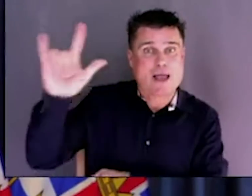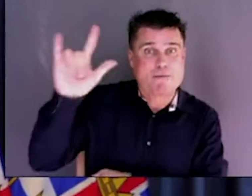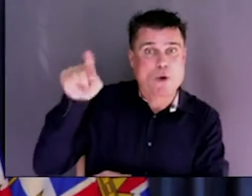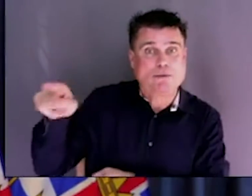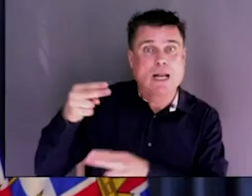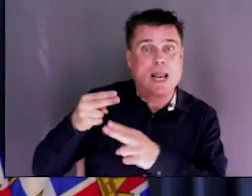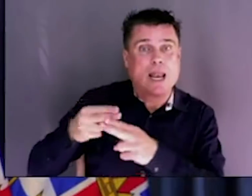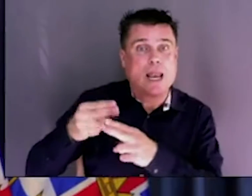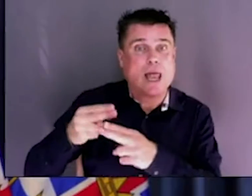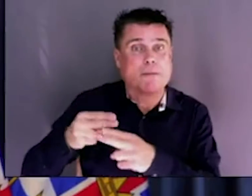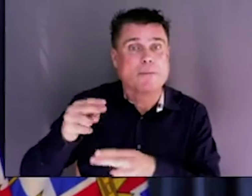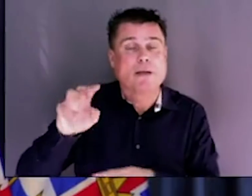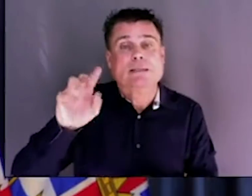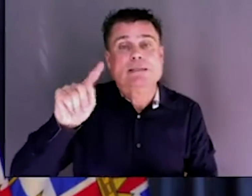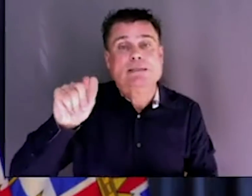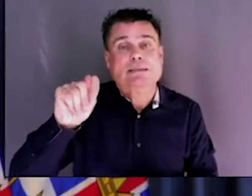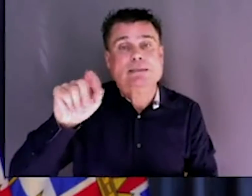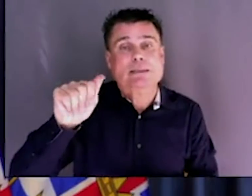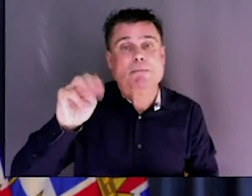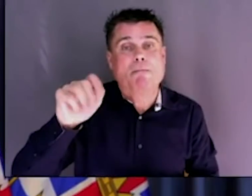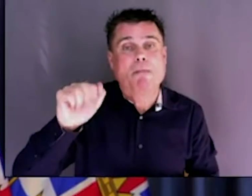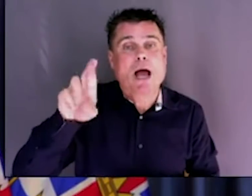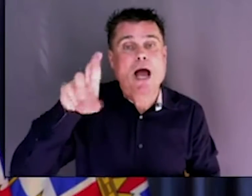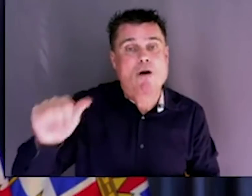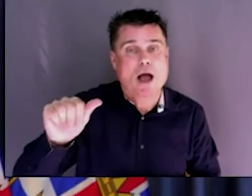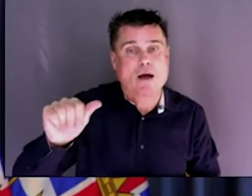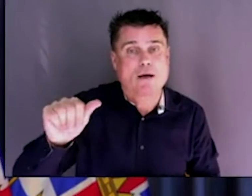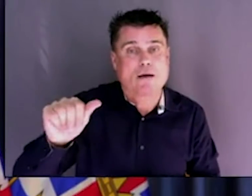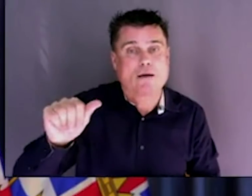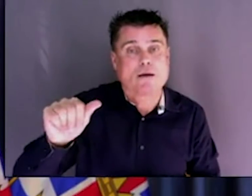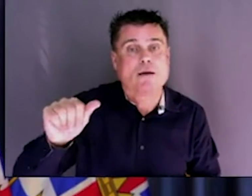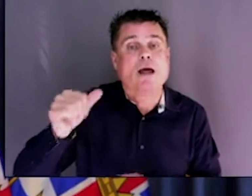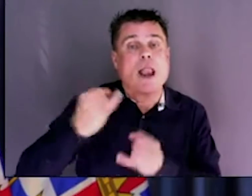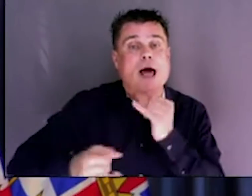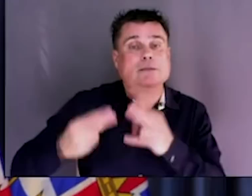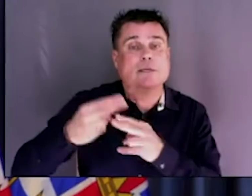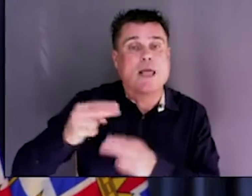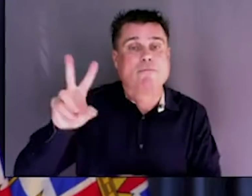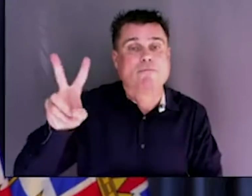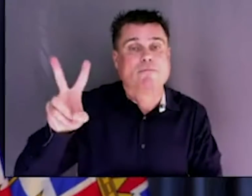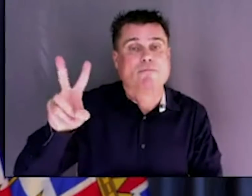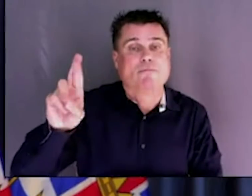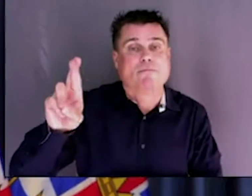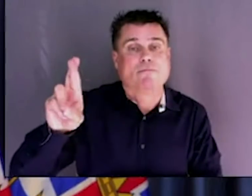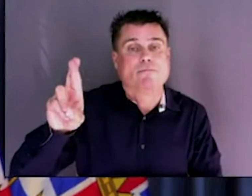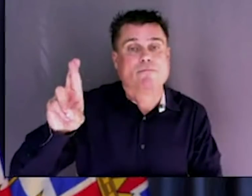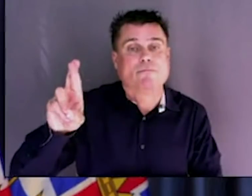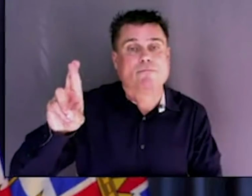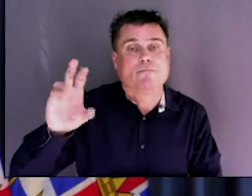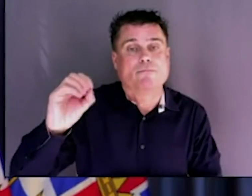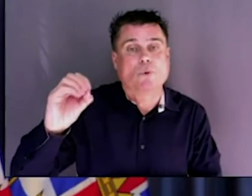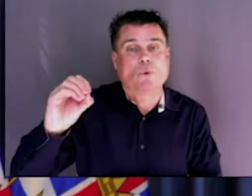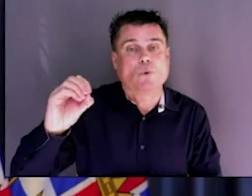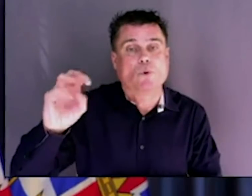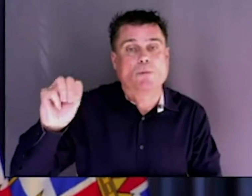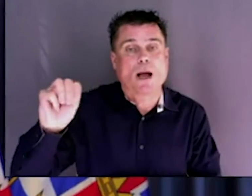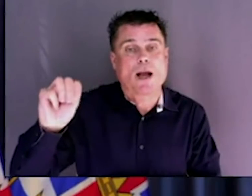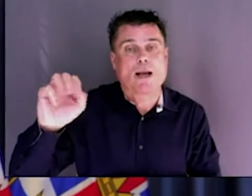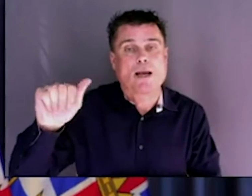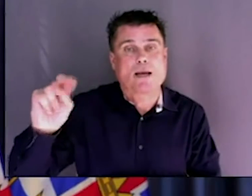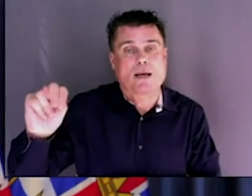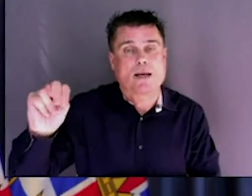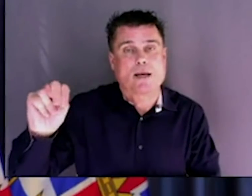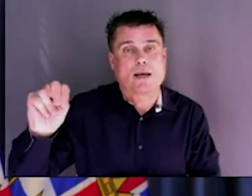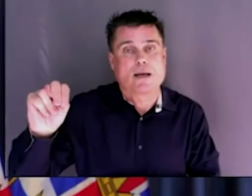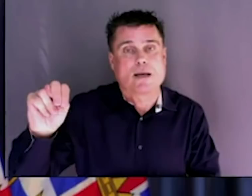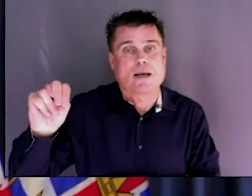briefing with her yesterday. They plan on issuing the report next week rather than waiting until the end of December. That will give us precious